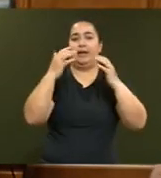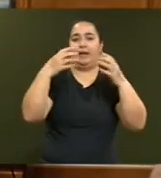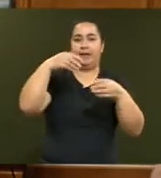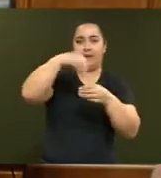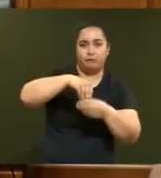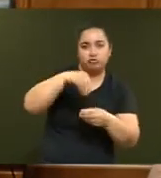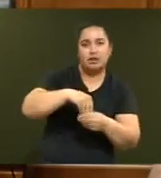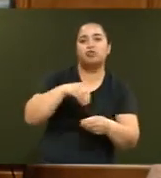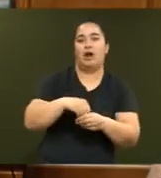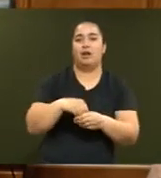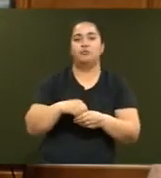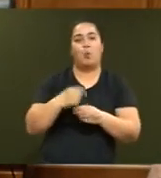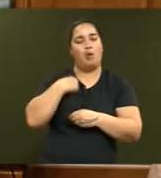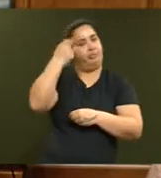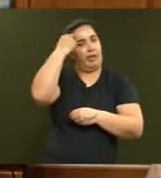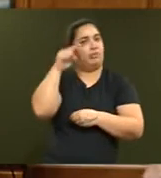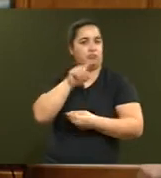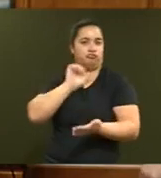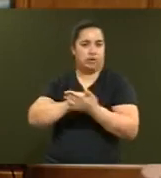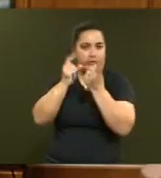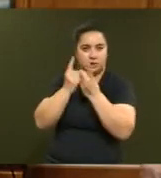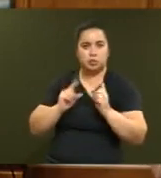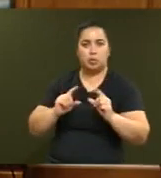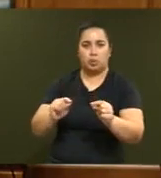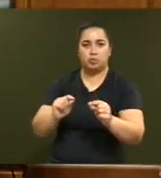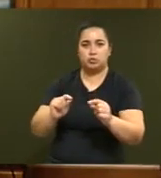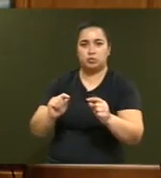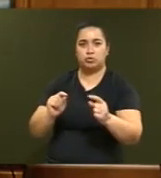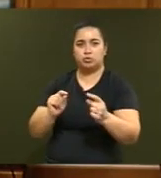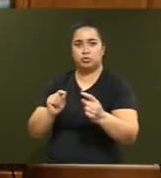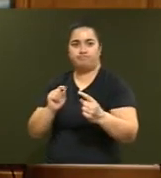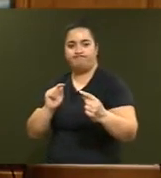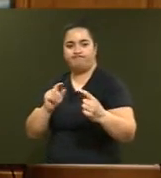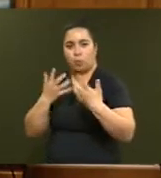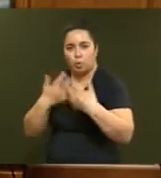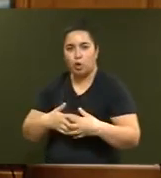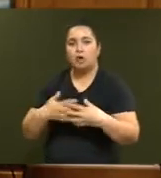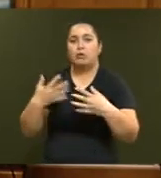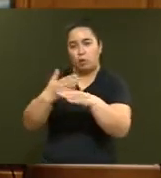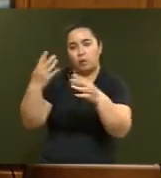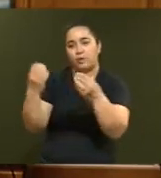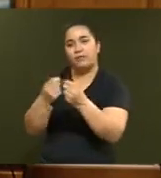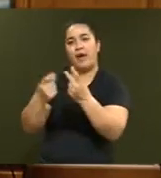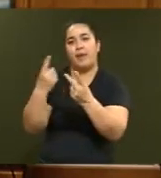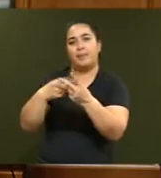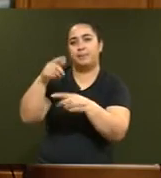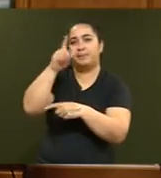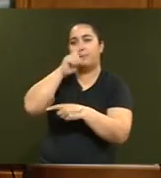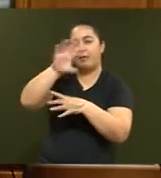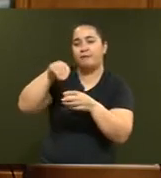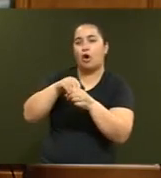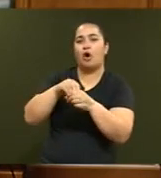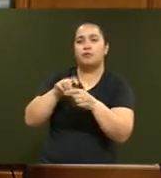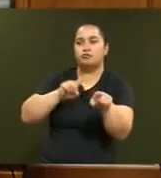responsible thing to do to work with industry players to find new ways of procurement that can create a more efficient